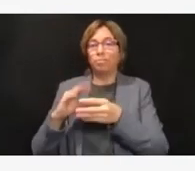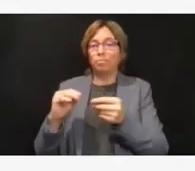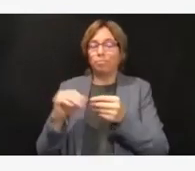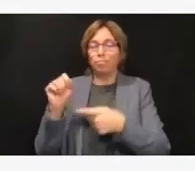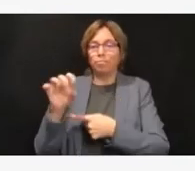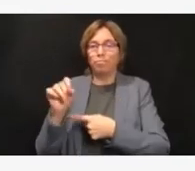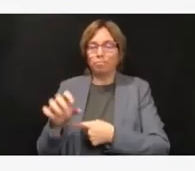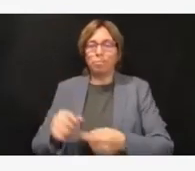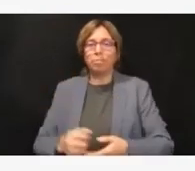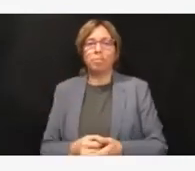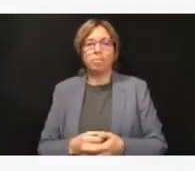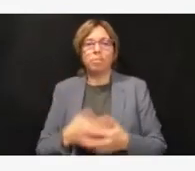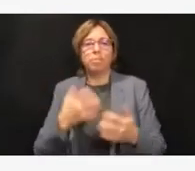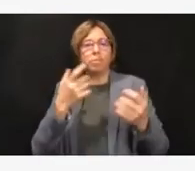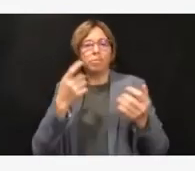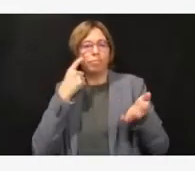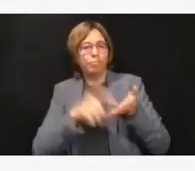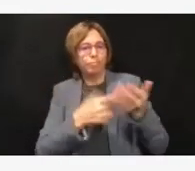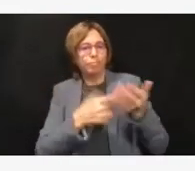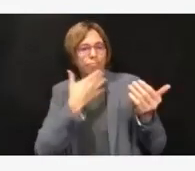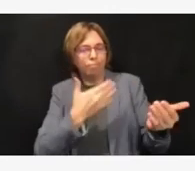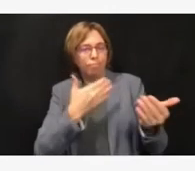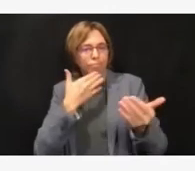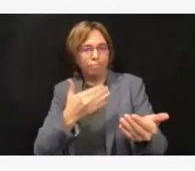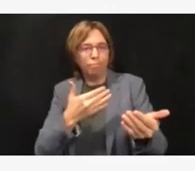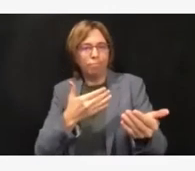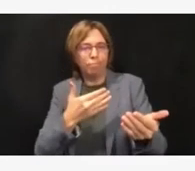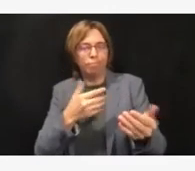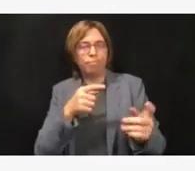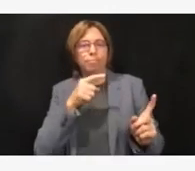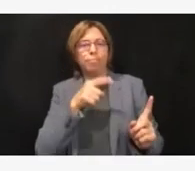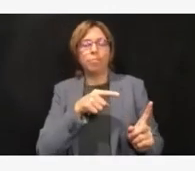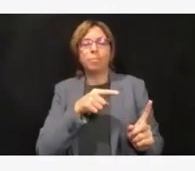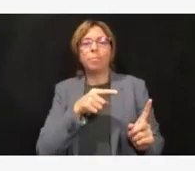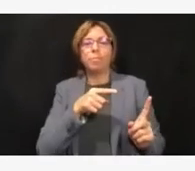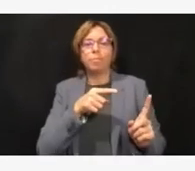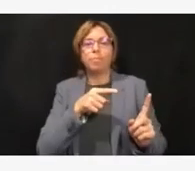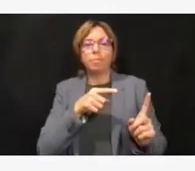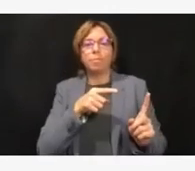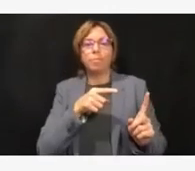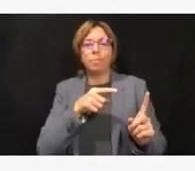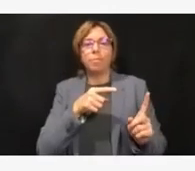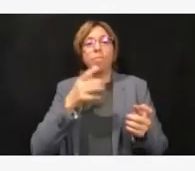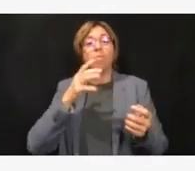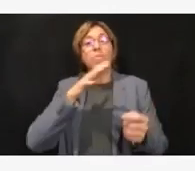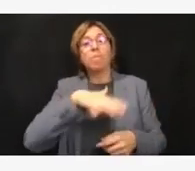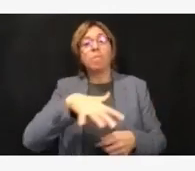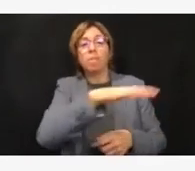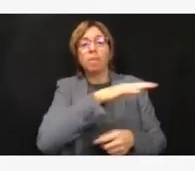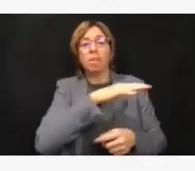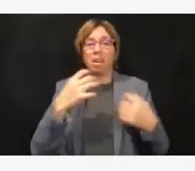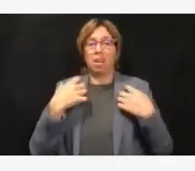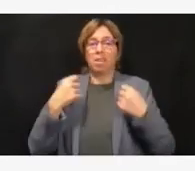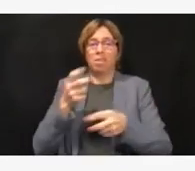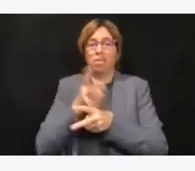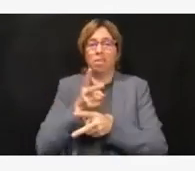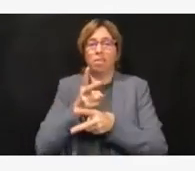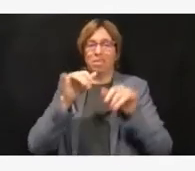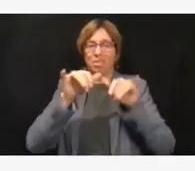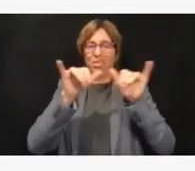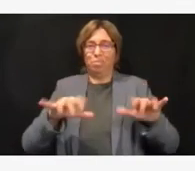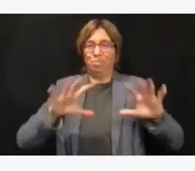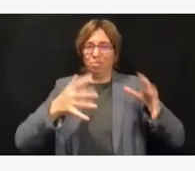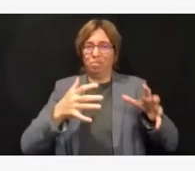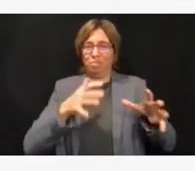First, I'd like to express gratitude for the other healthcare systems in Idaho, St. Alphonsus,